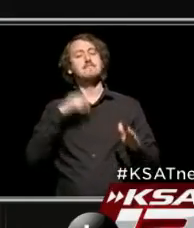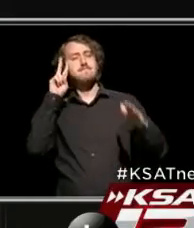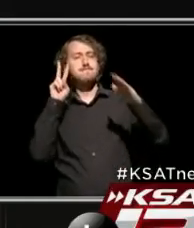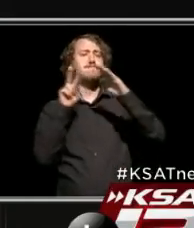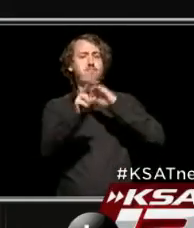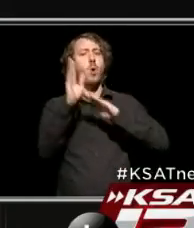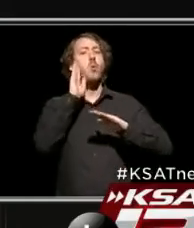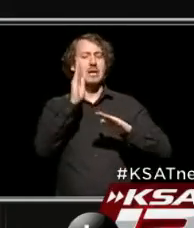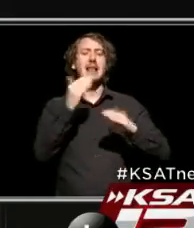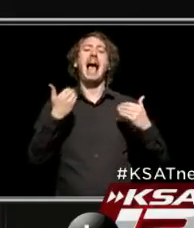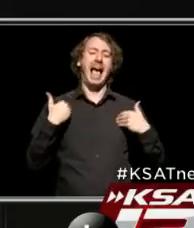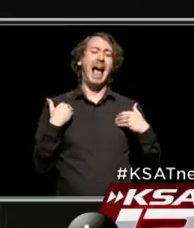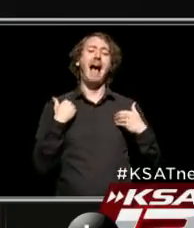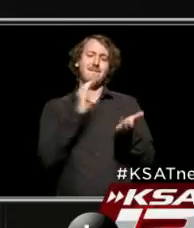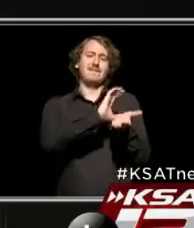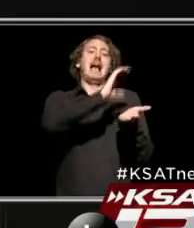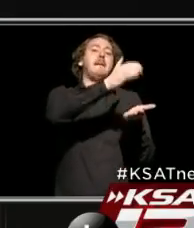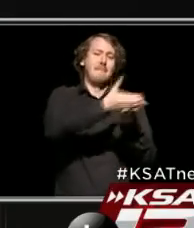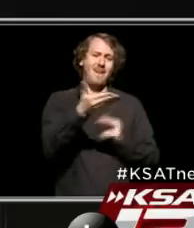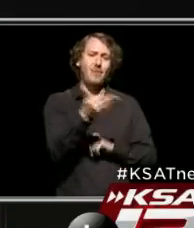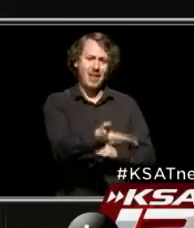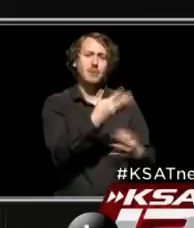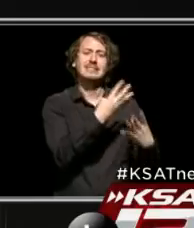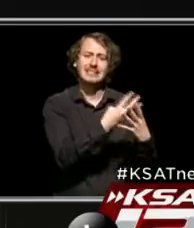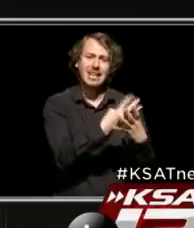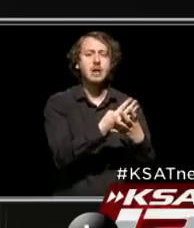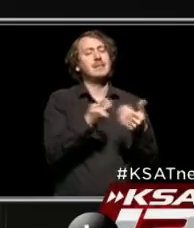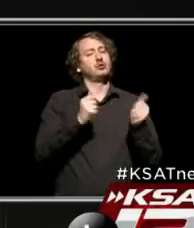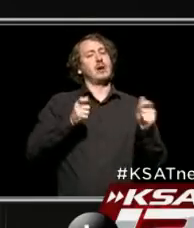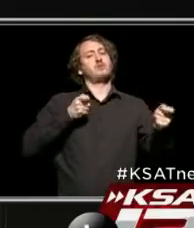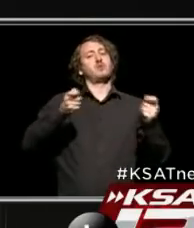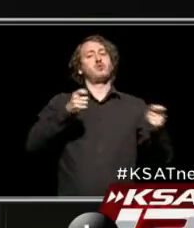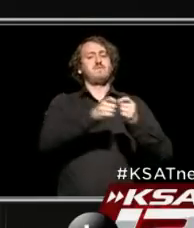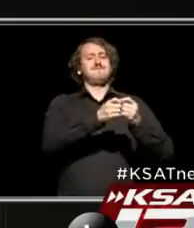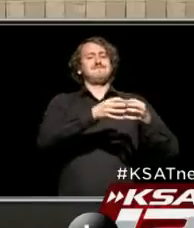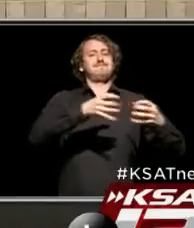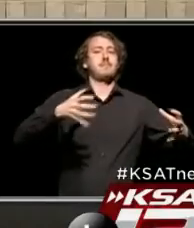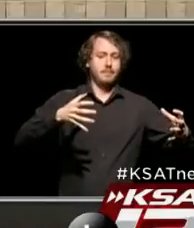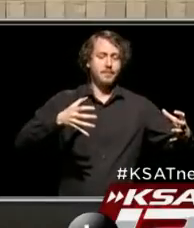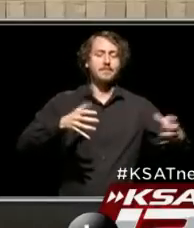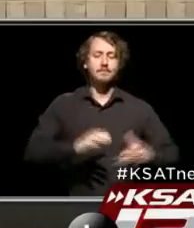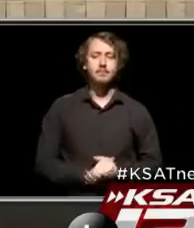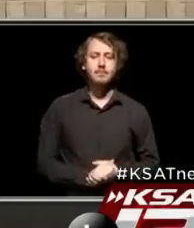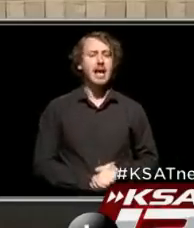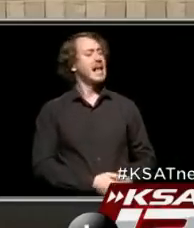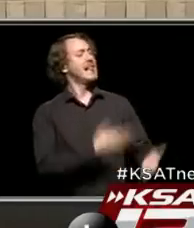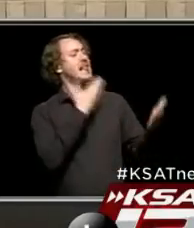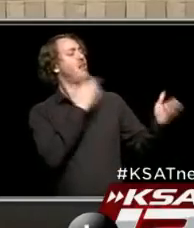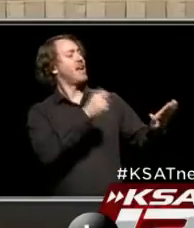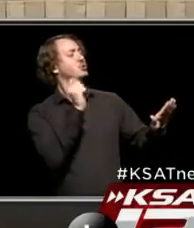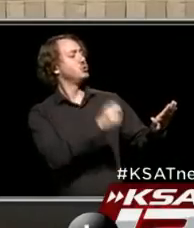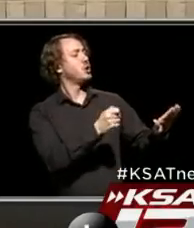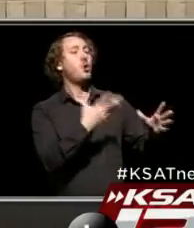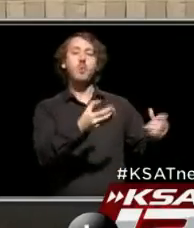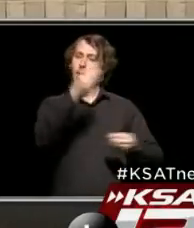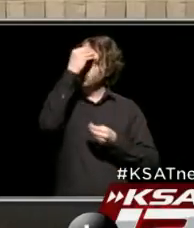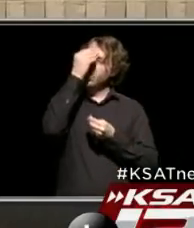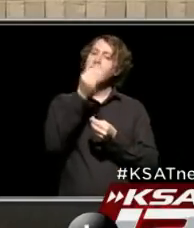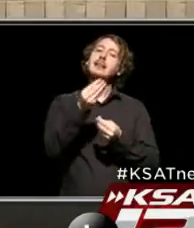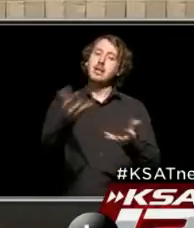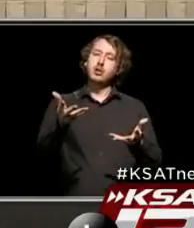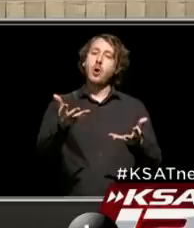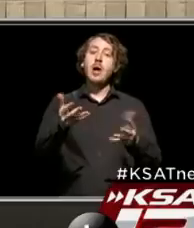we can reasonably take with respect to stemming the tide of it. Thank you, Judge. And I also want to report that